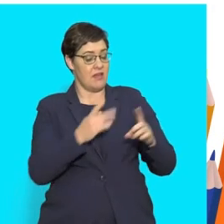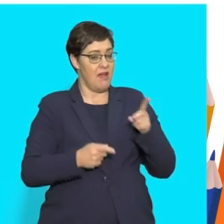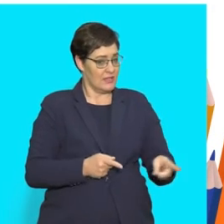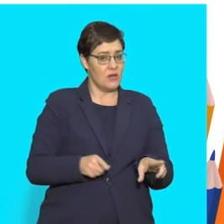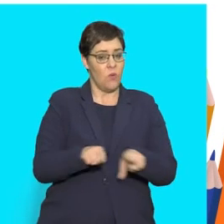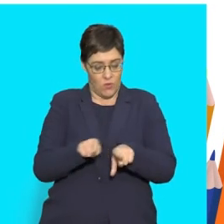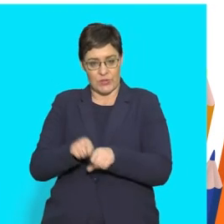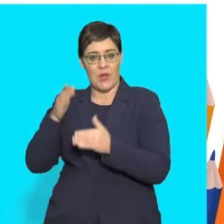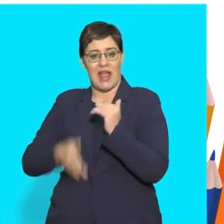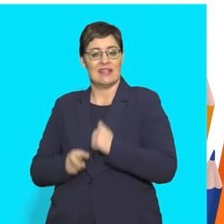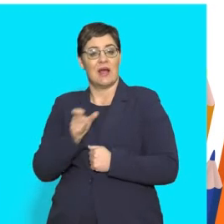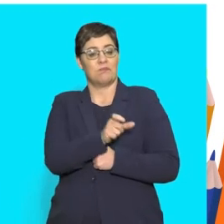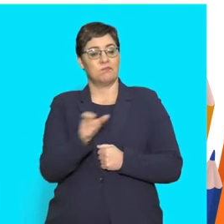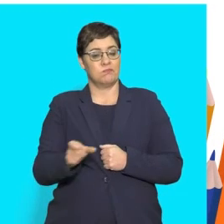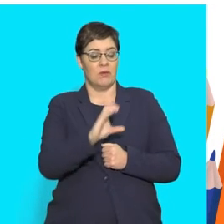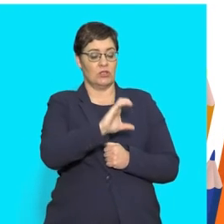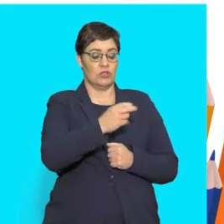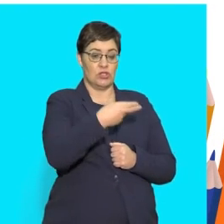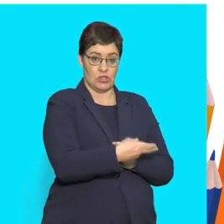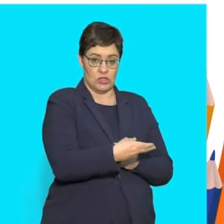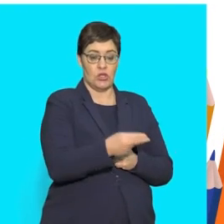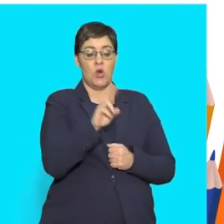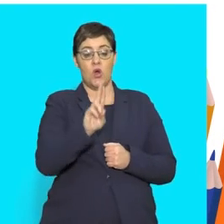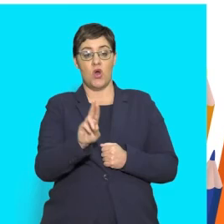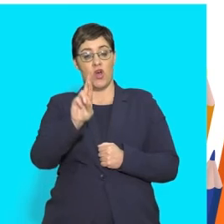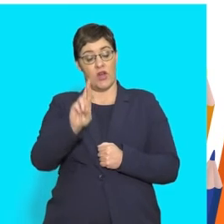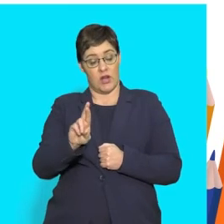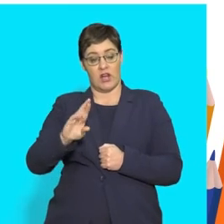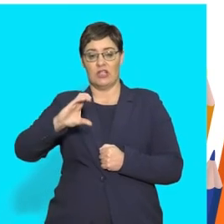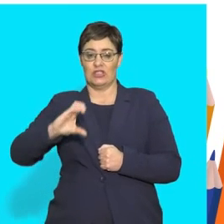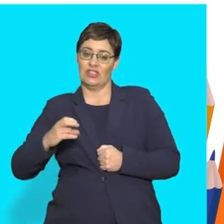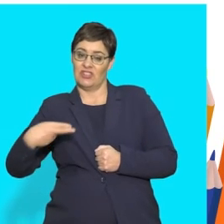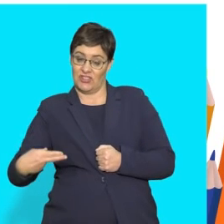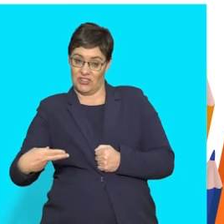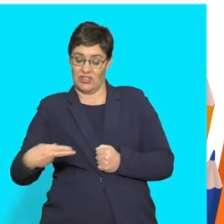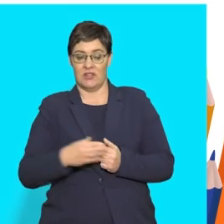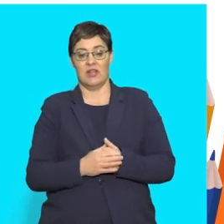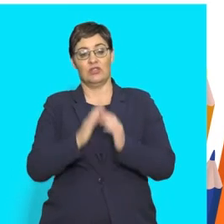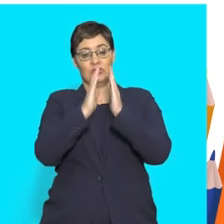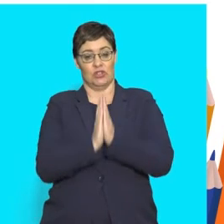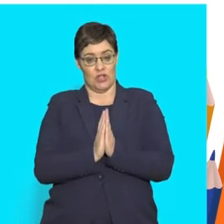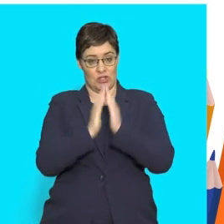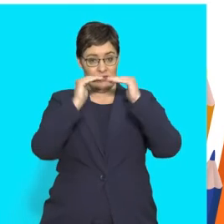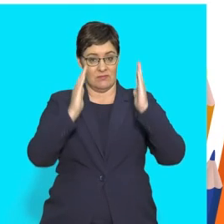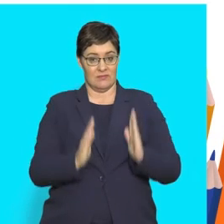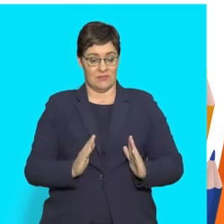and at the end. 23. ch-er-ch. 24.